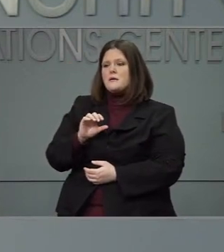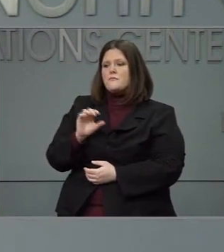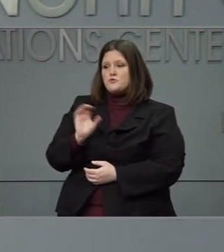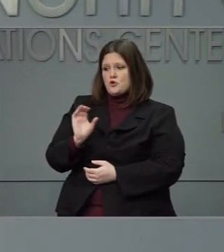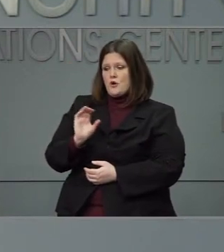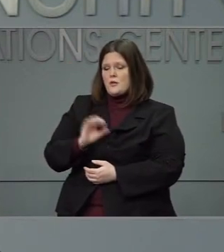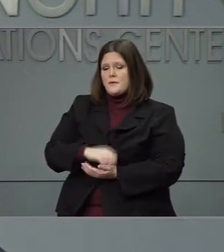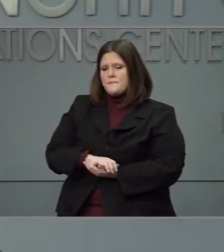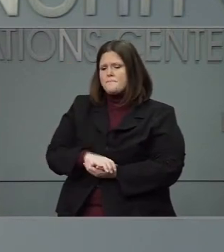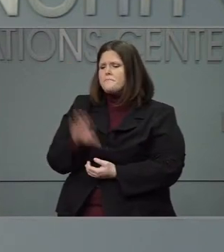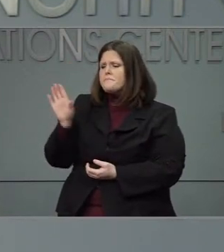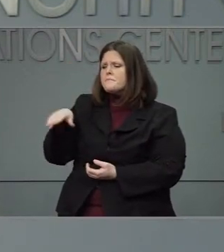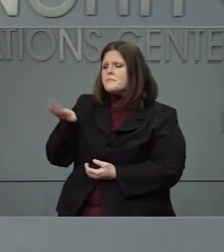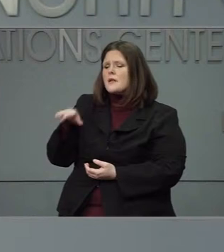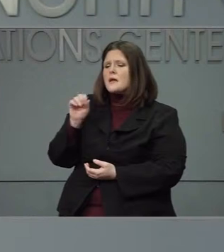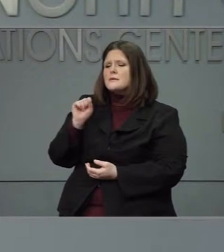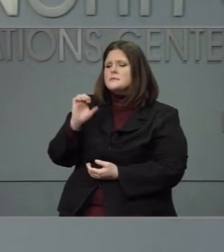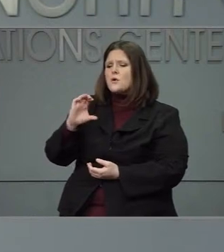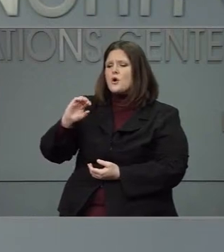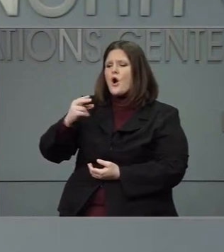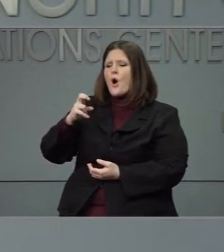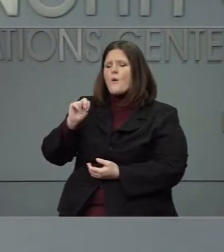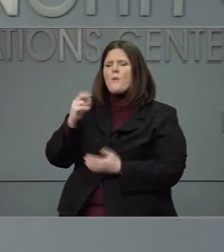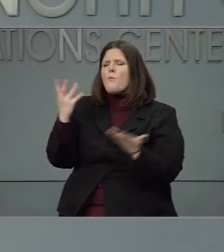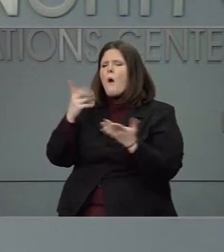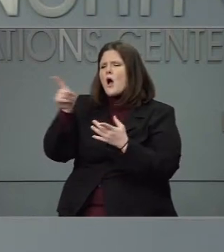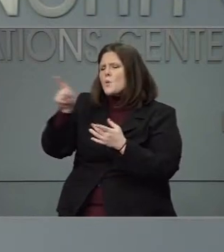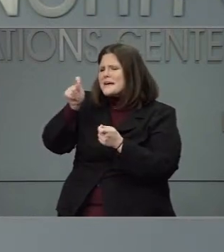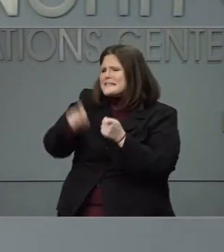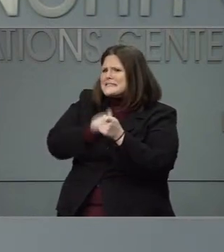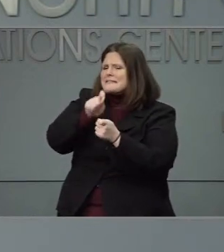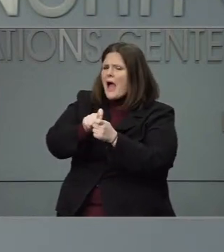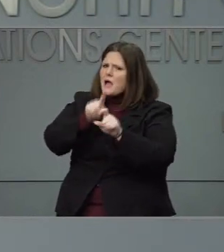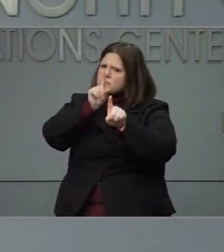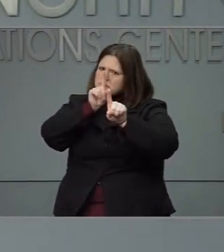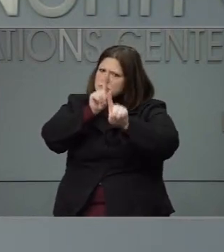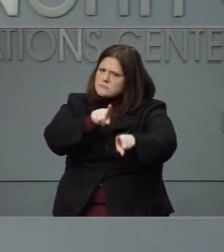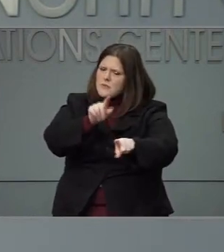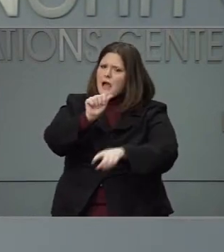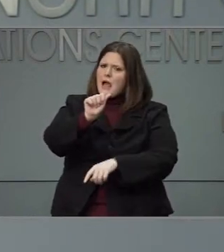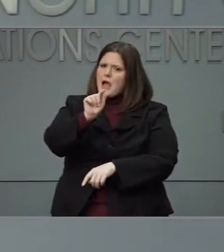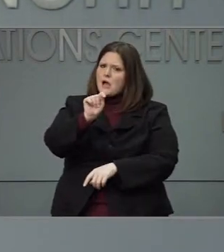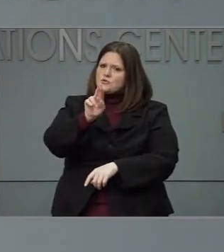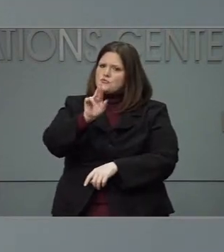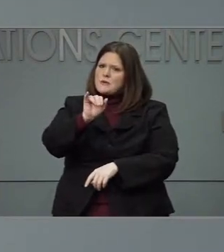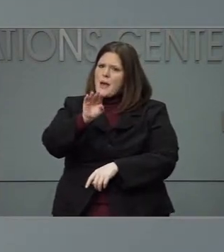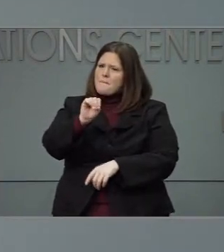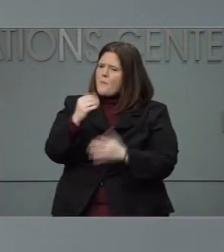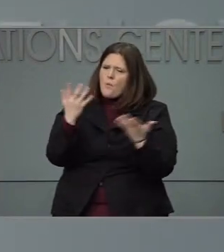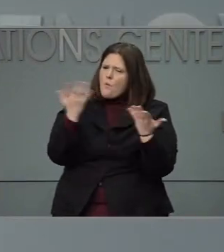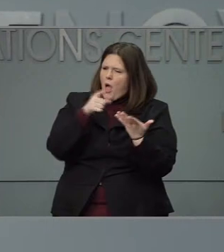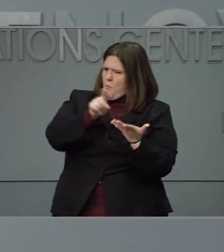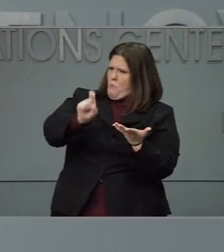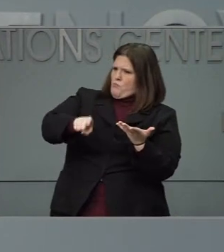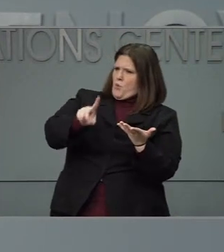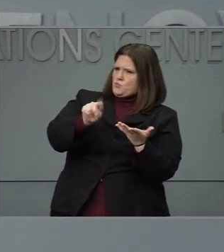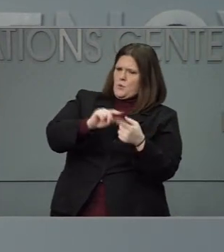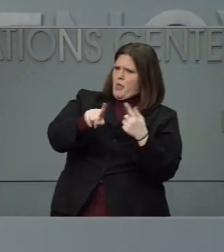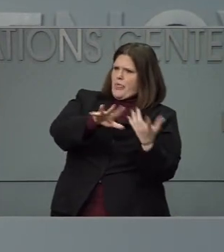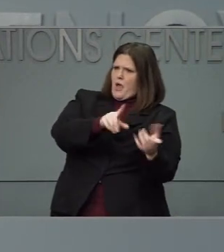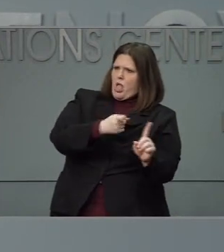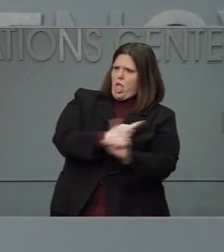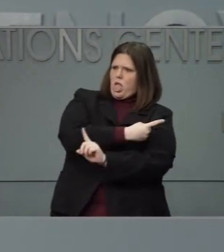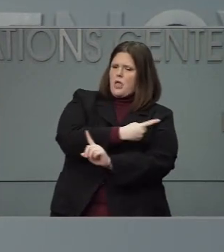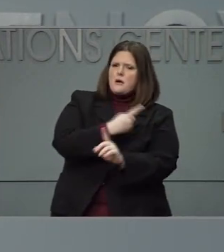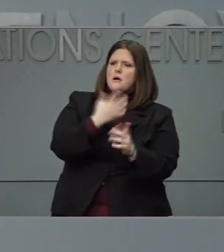exactly you asked Atrium to do, and then what should these big hospital